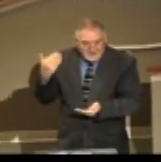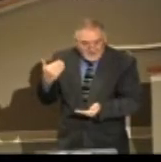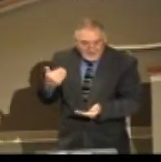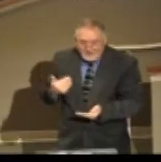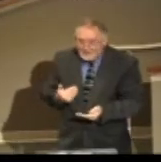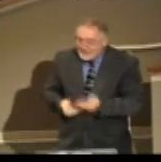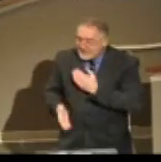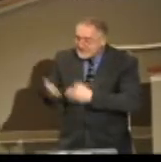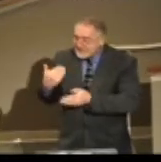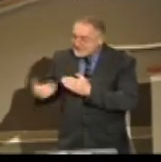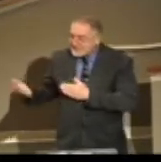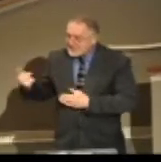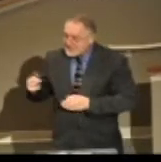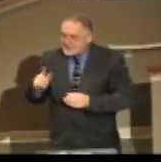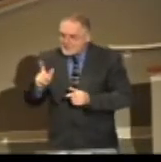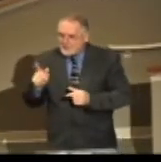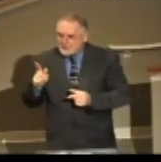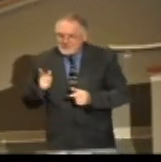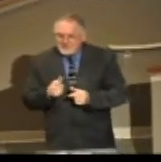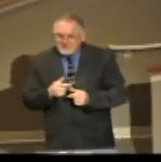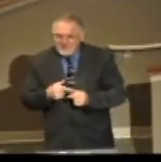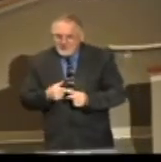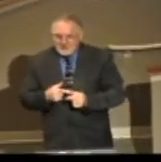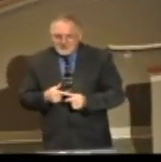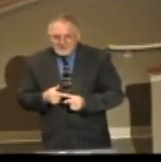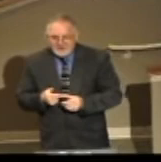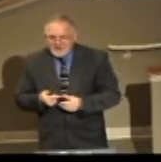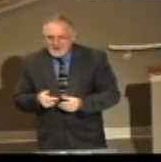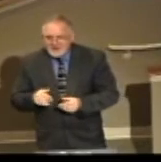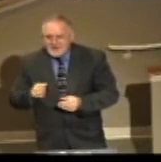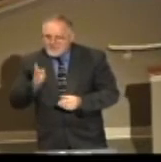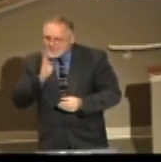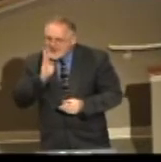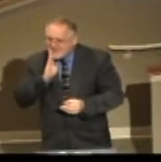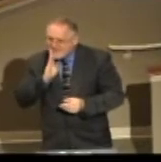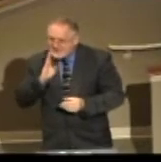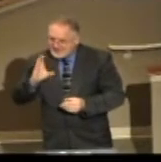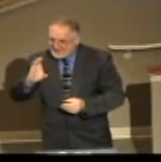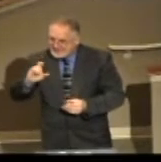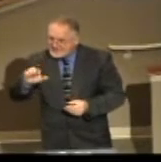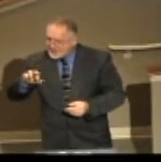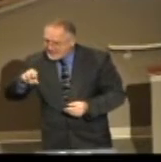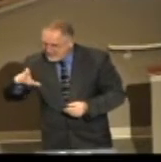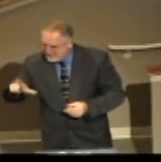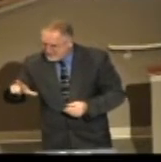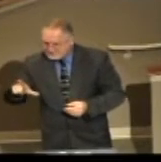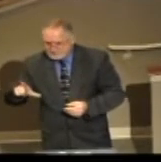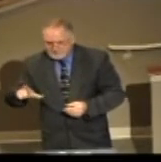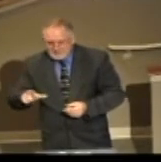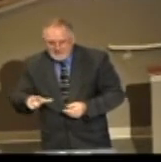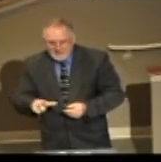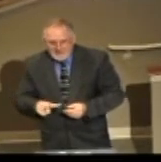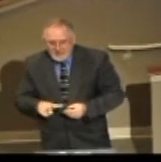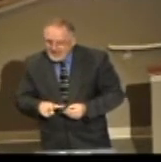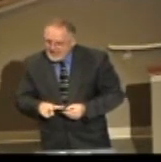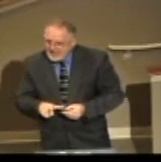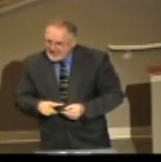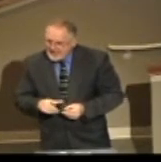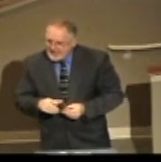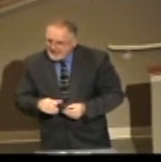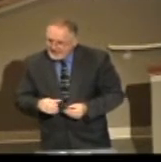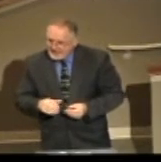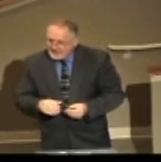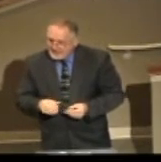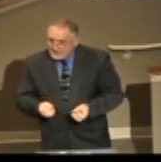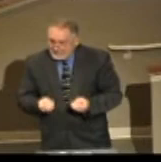cornflakes were one of the first breakfast cereals to come out? One of the first ones that came out. And also, it had